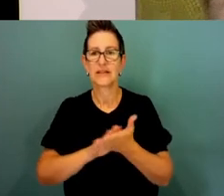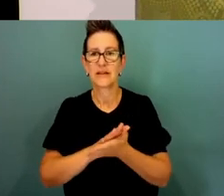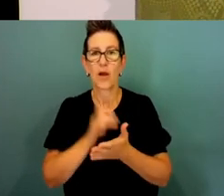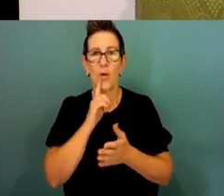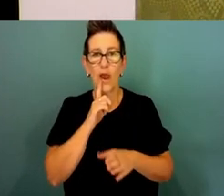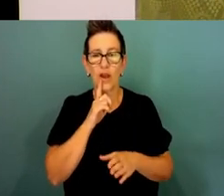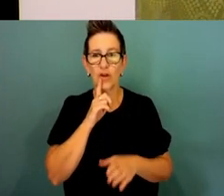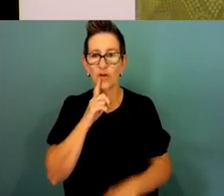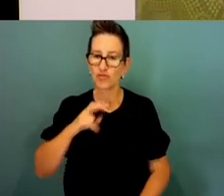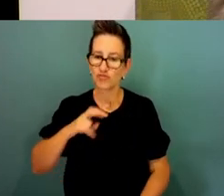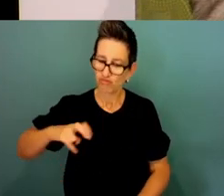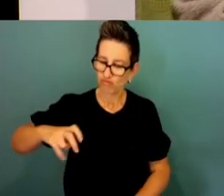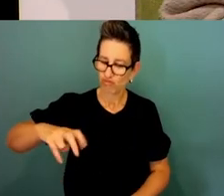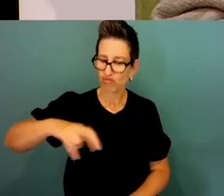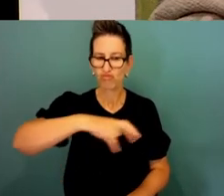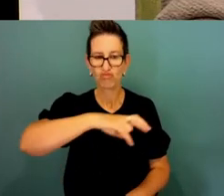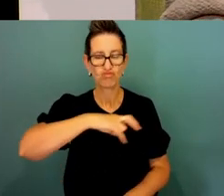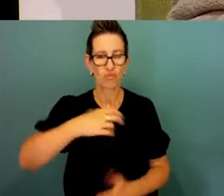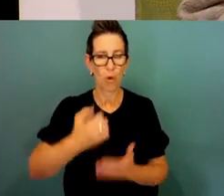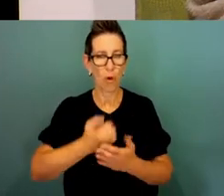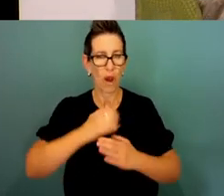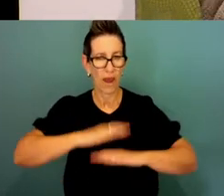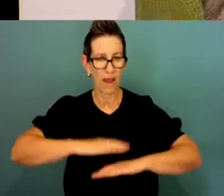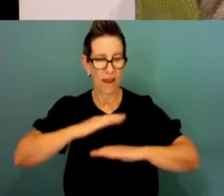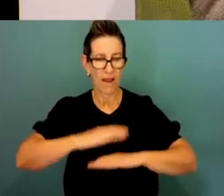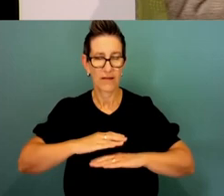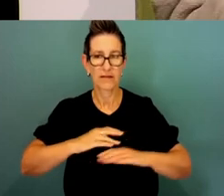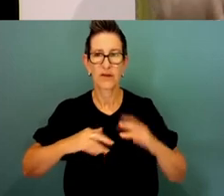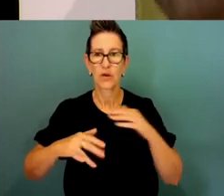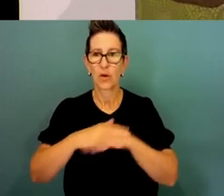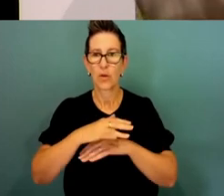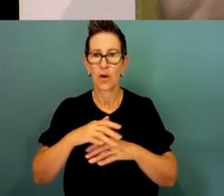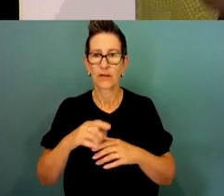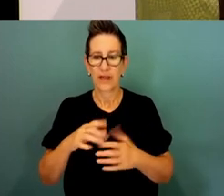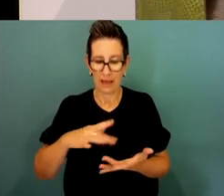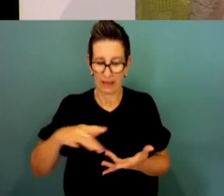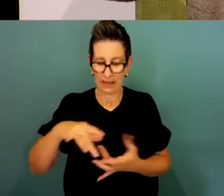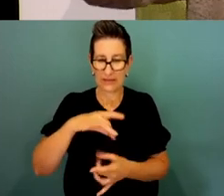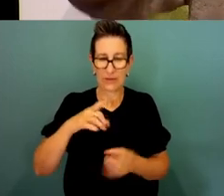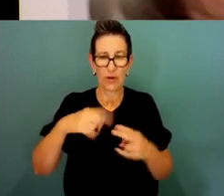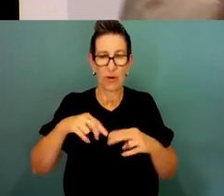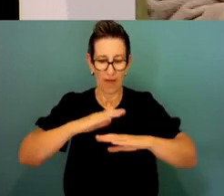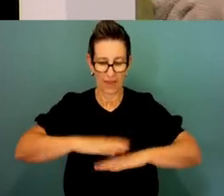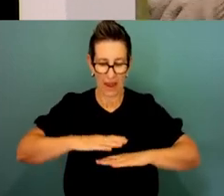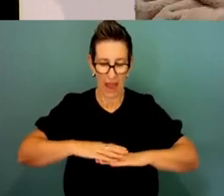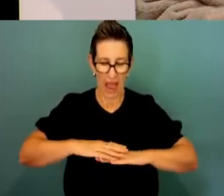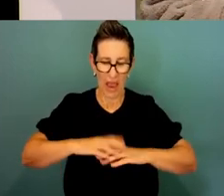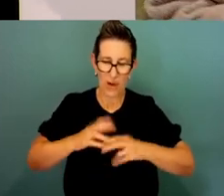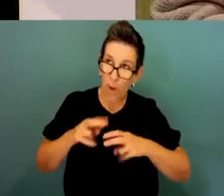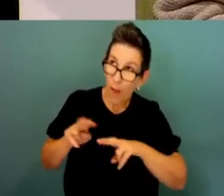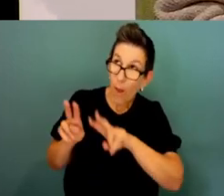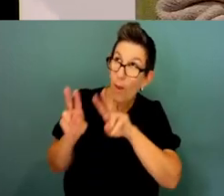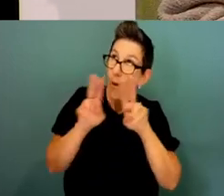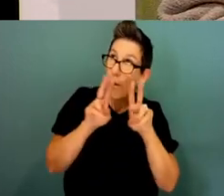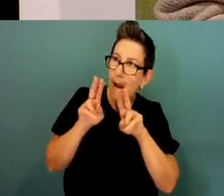country, walking around on Ngunnawoon country, the spirit of the land will then look up and look out for you to make sure that nothing really bad